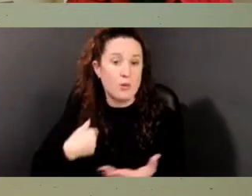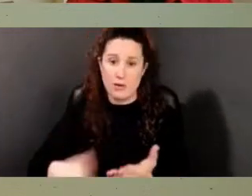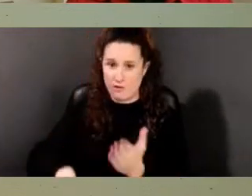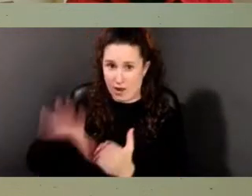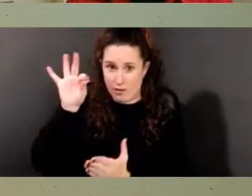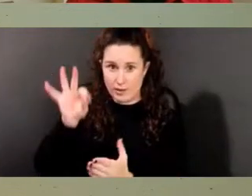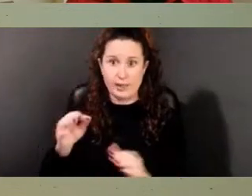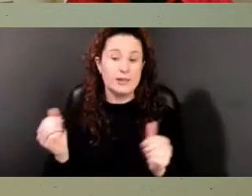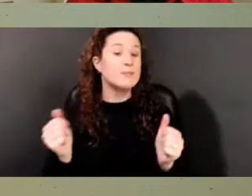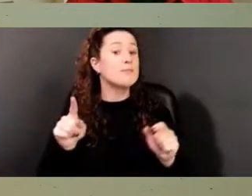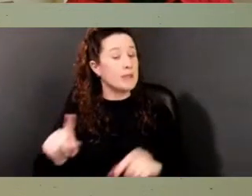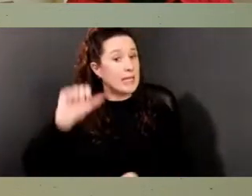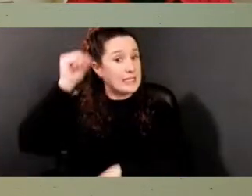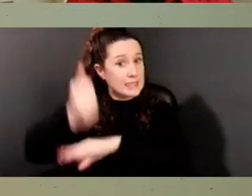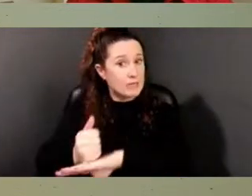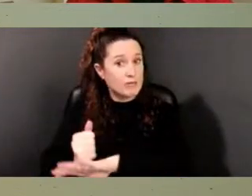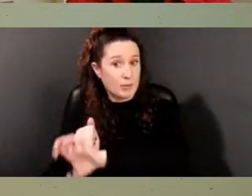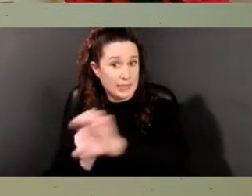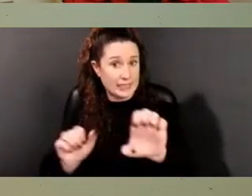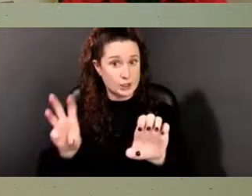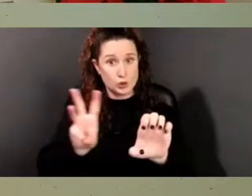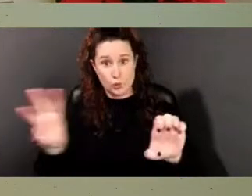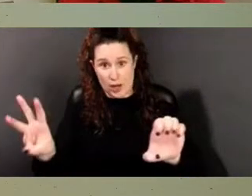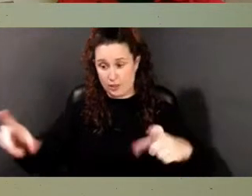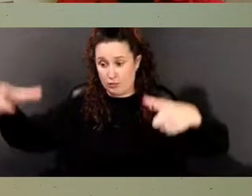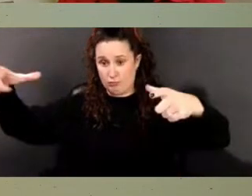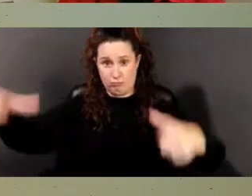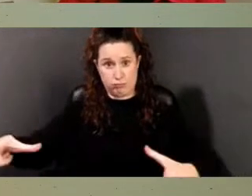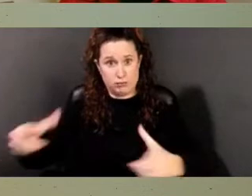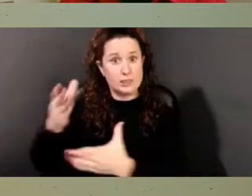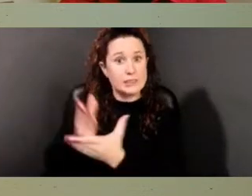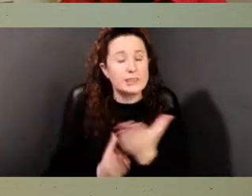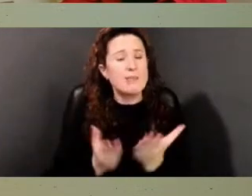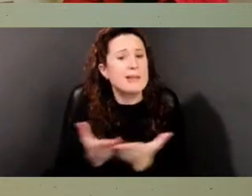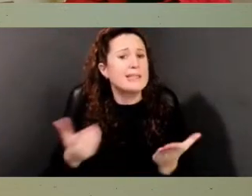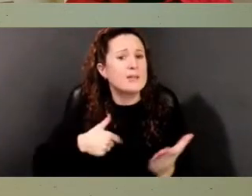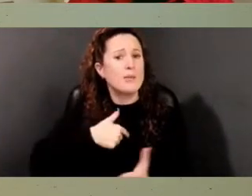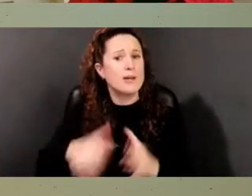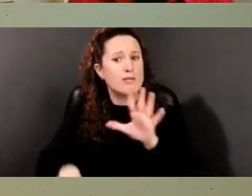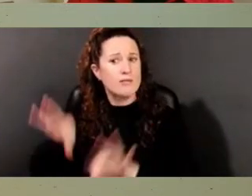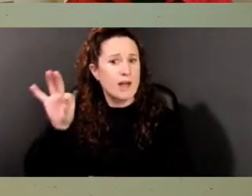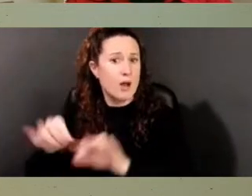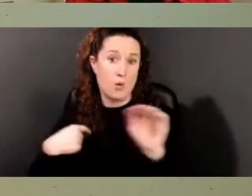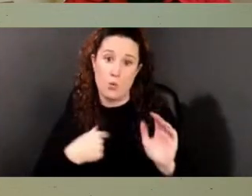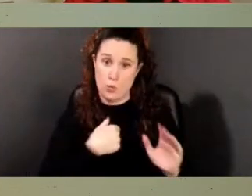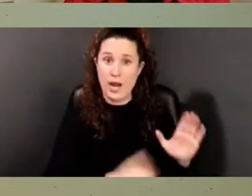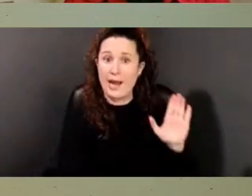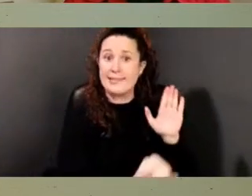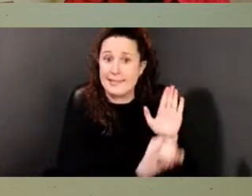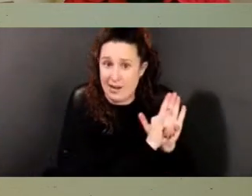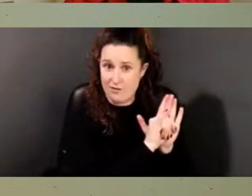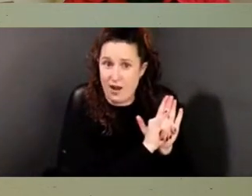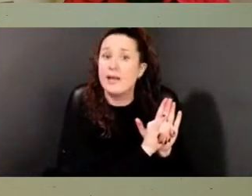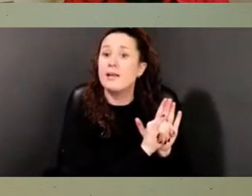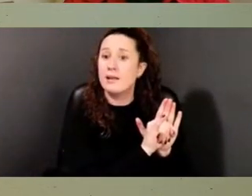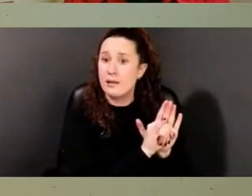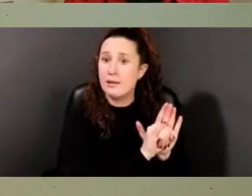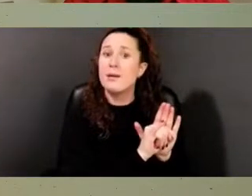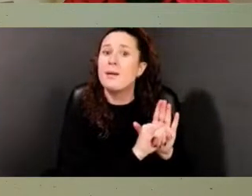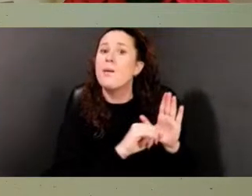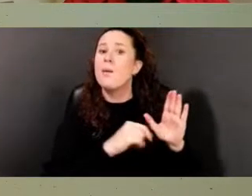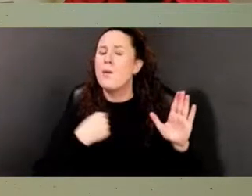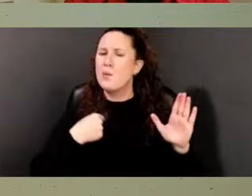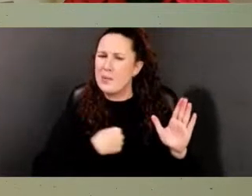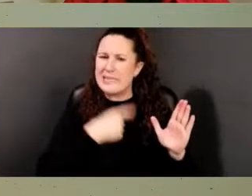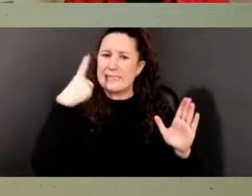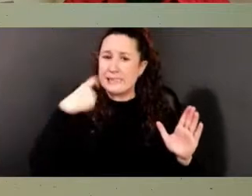and some of the nail fragments were identified, and that might indicate that there were coffins in use.